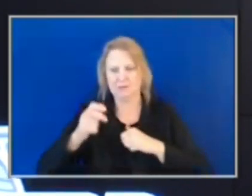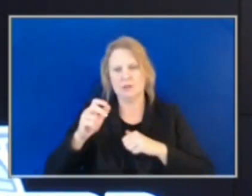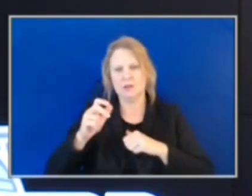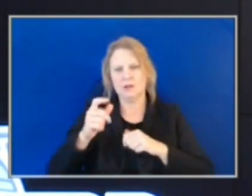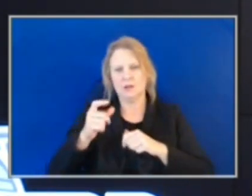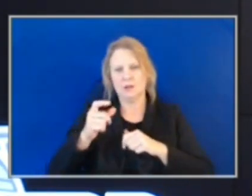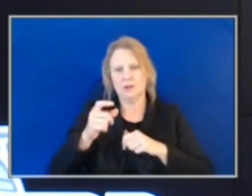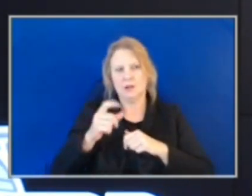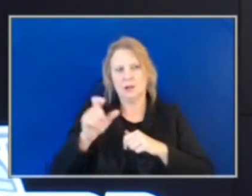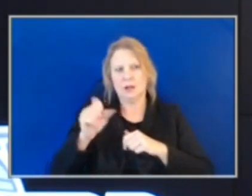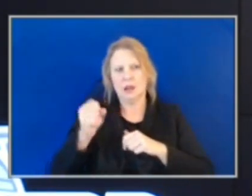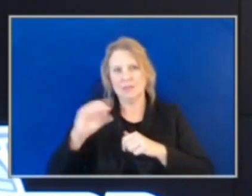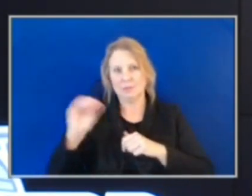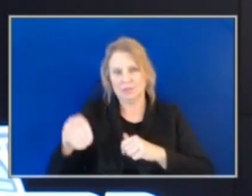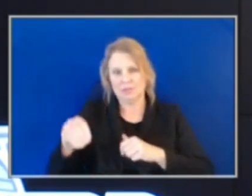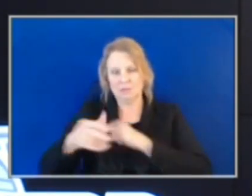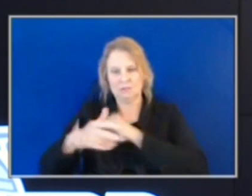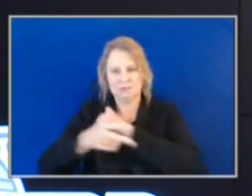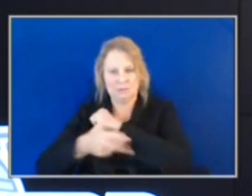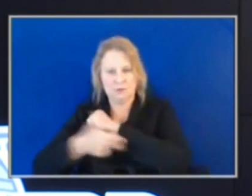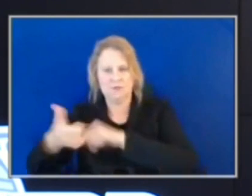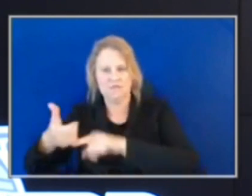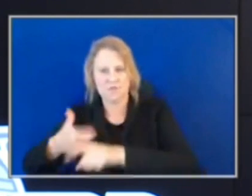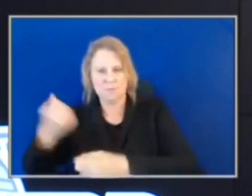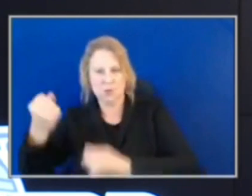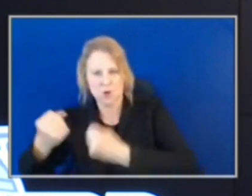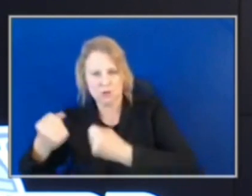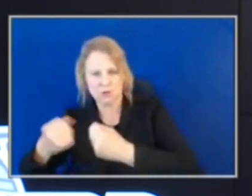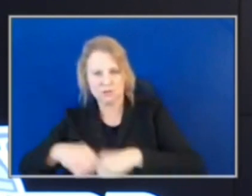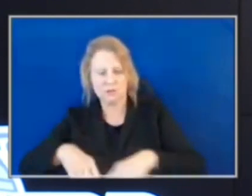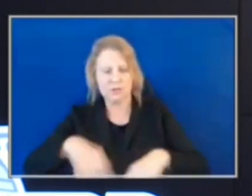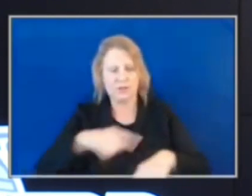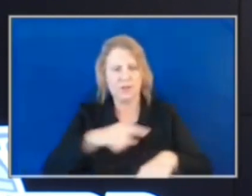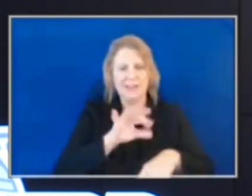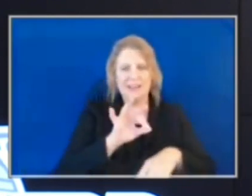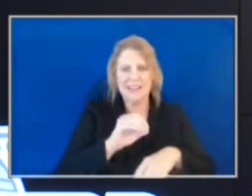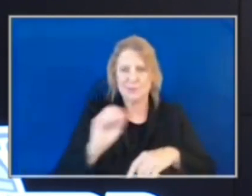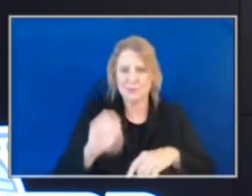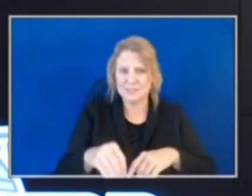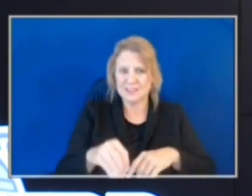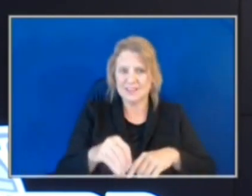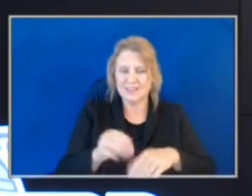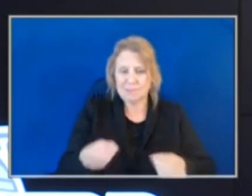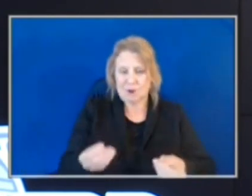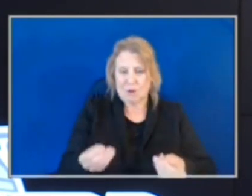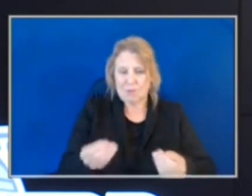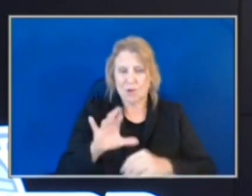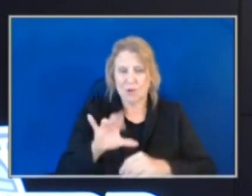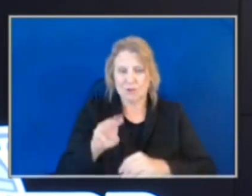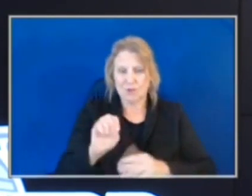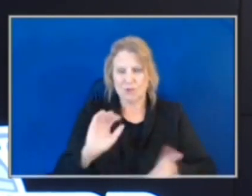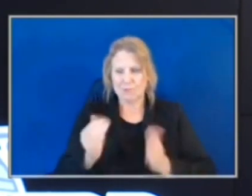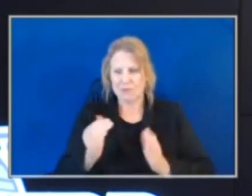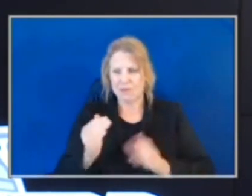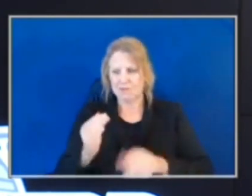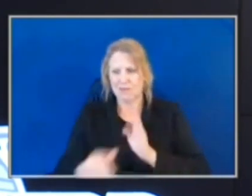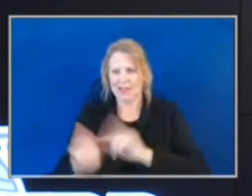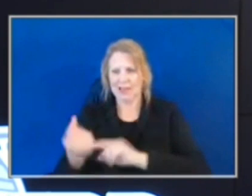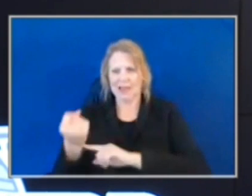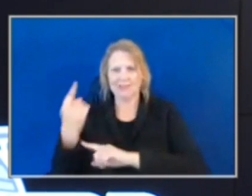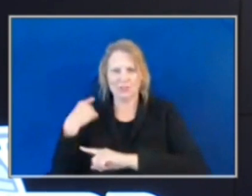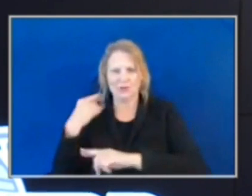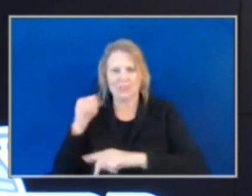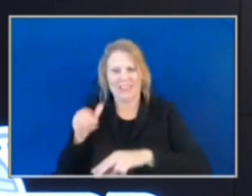Once again, our data shows a substantial increase of 93% of juvenile suspects of property crime compared to the previous year. This increase